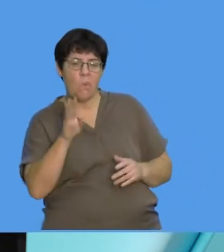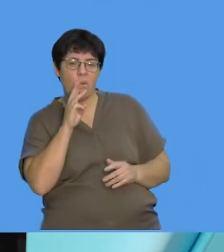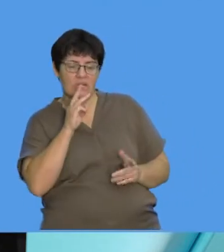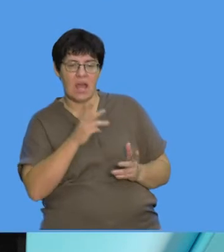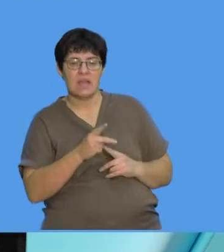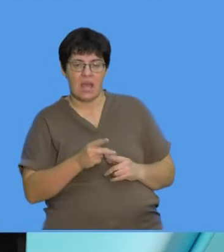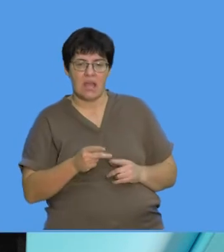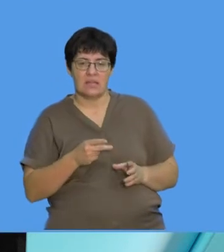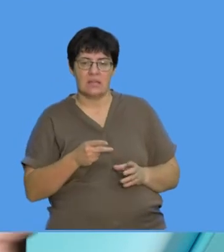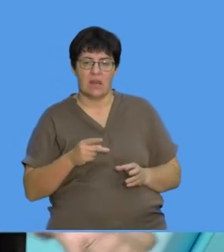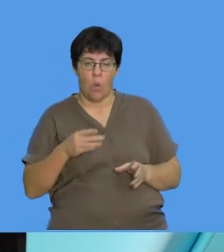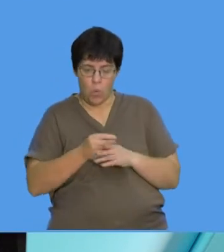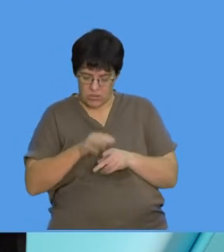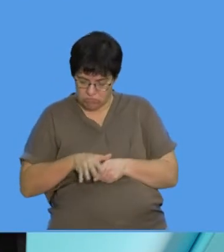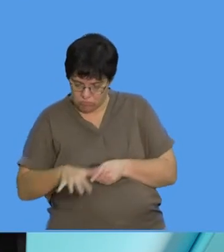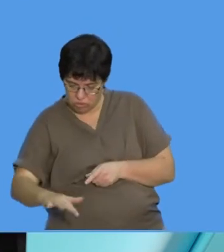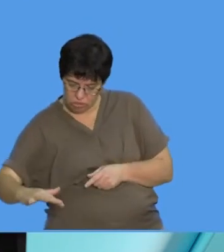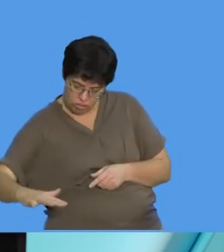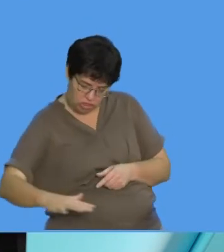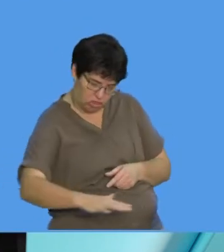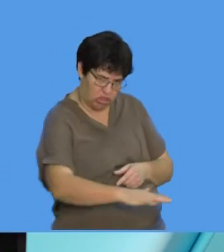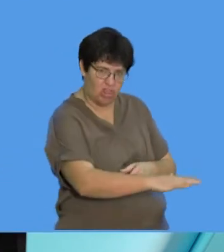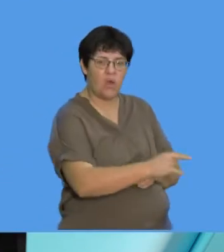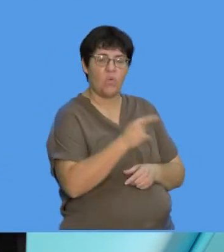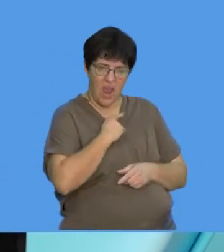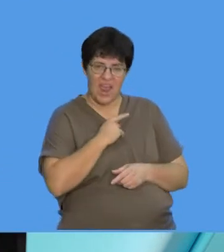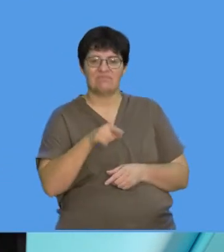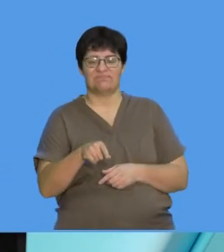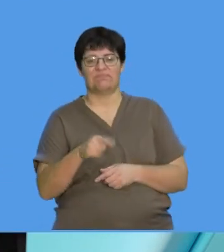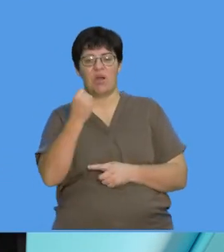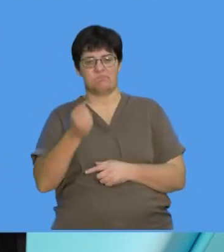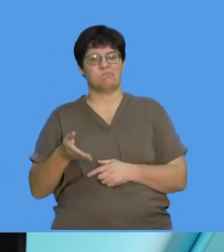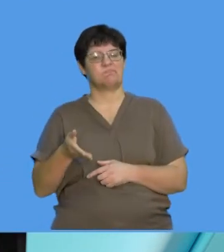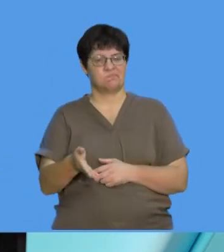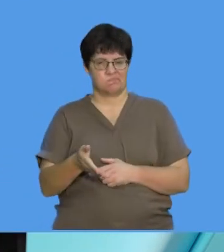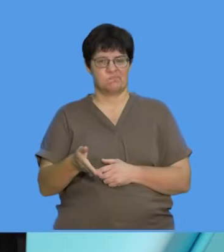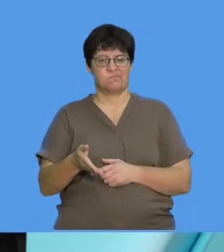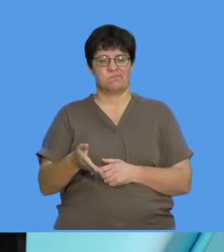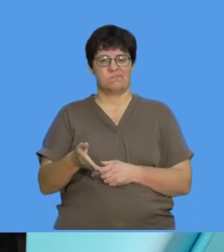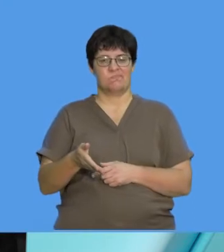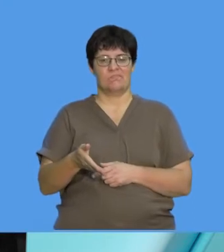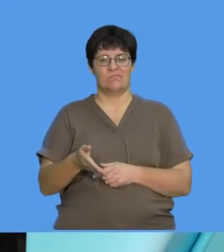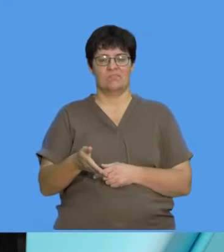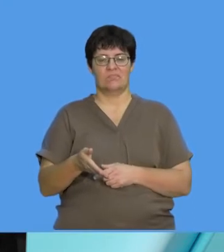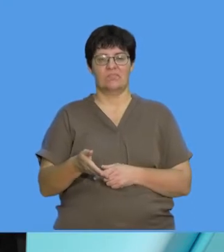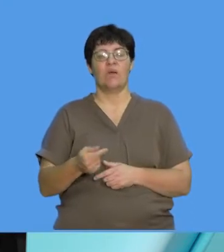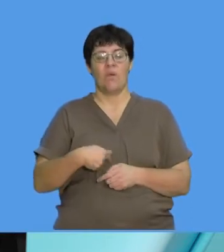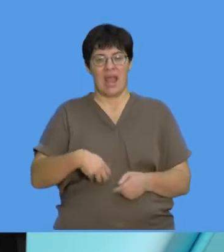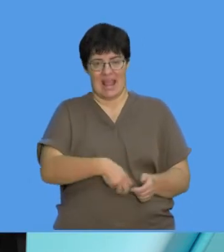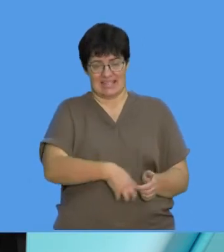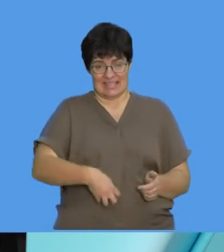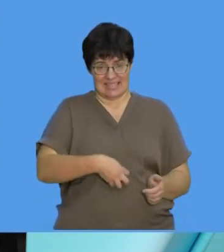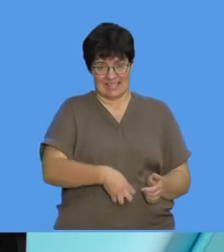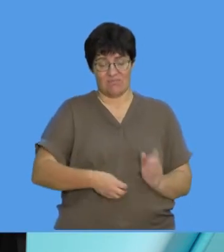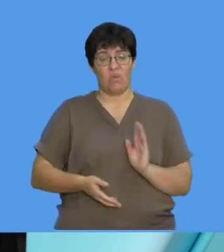water and then they drink the water and you get sick. Because, remember, the bacteria that's inside your